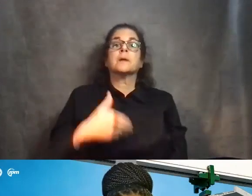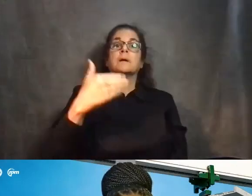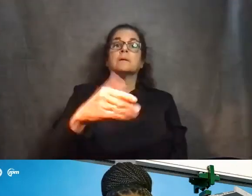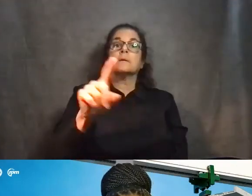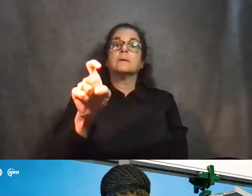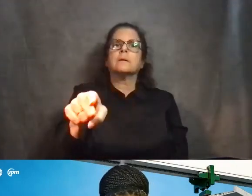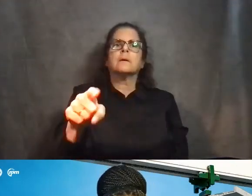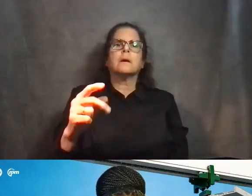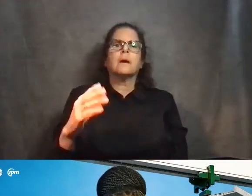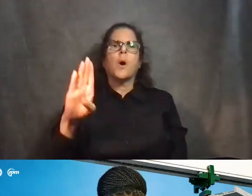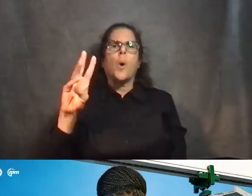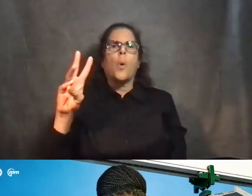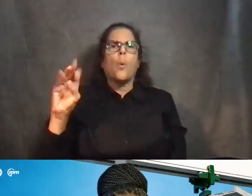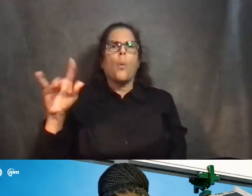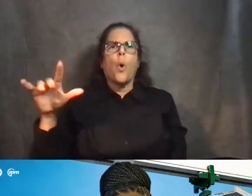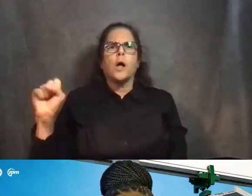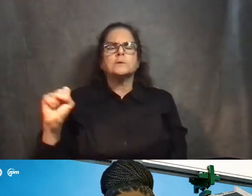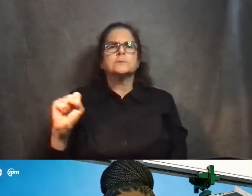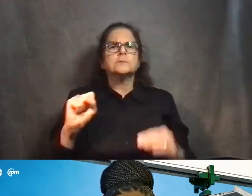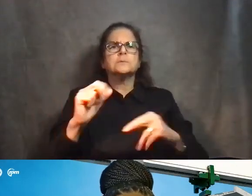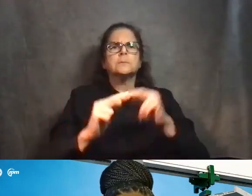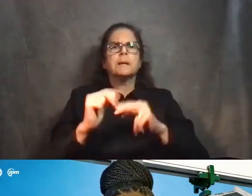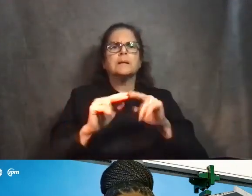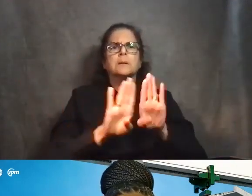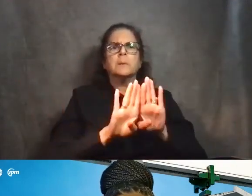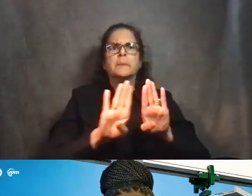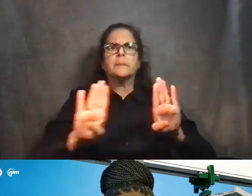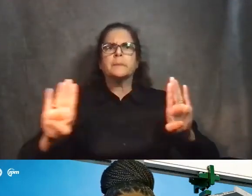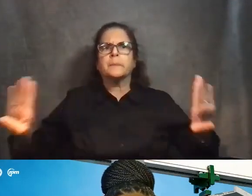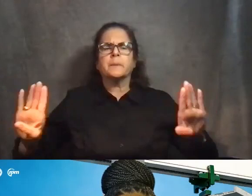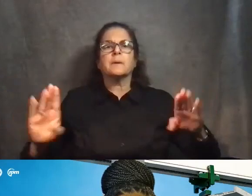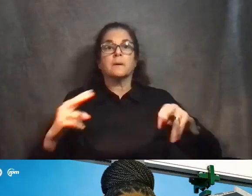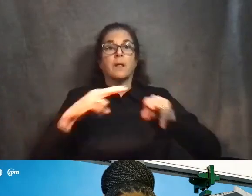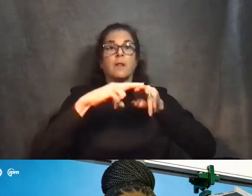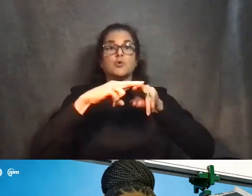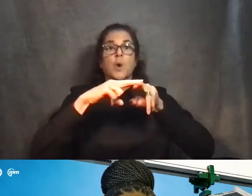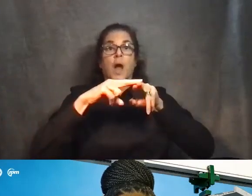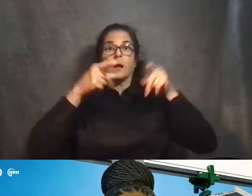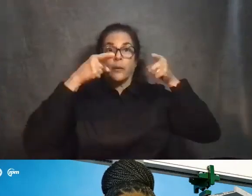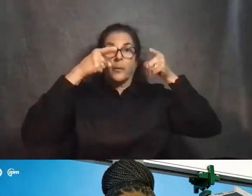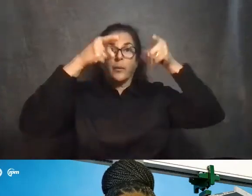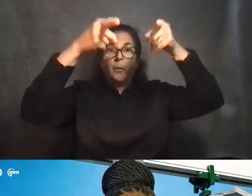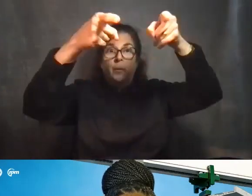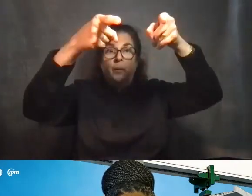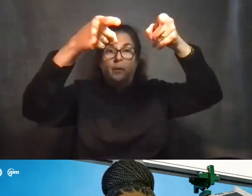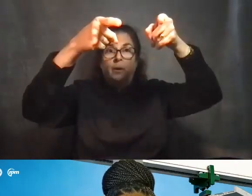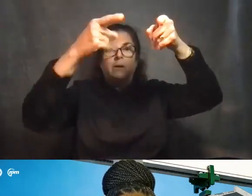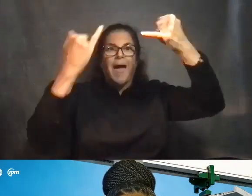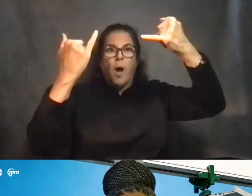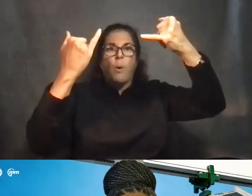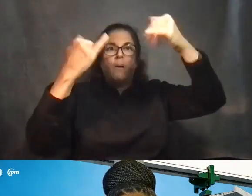walls being built under the new tracks when the project is finished versus turning that newly available space for public use?